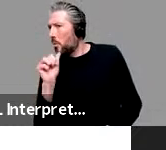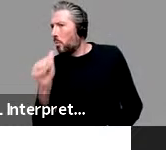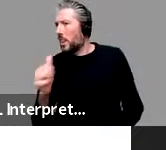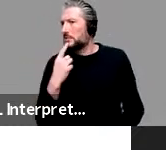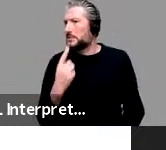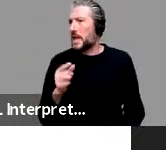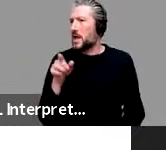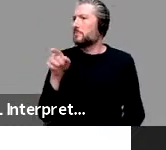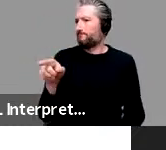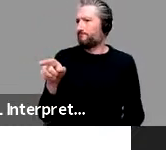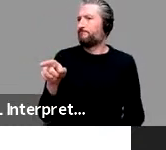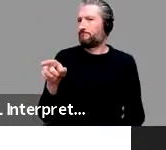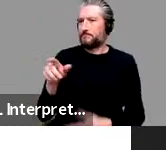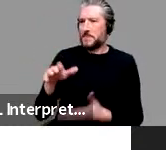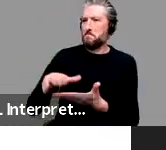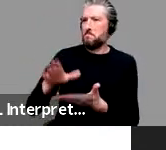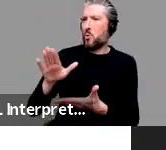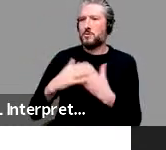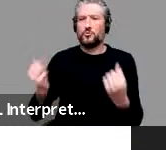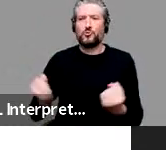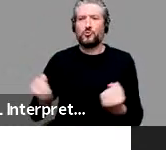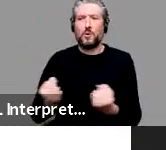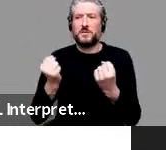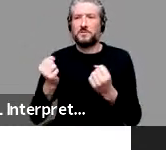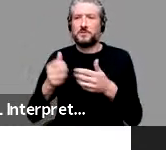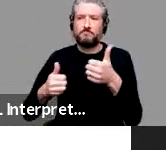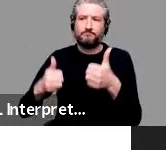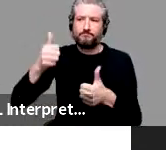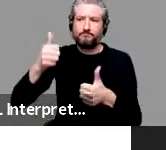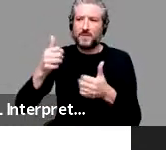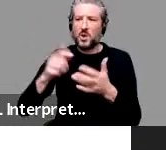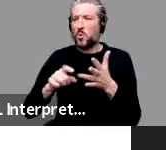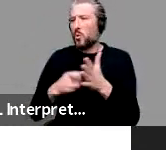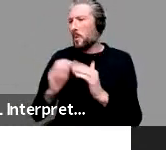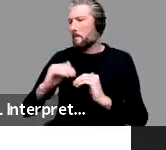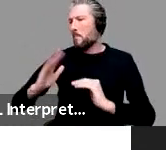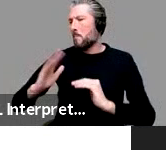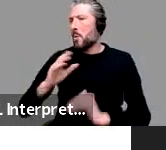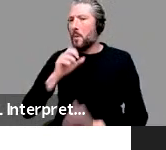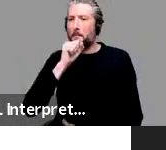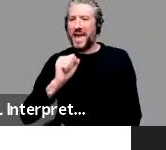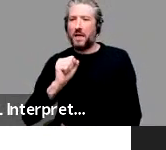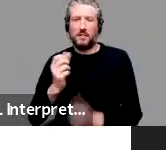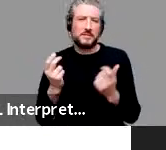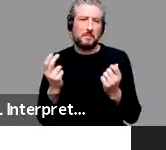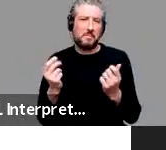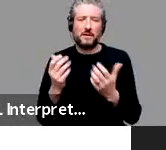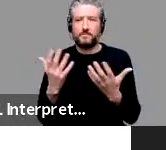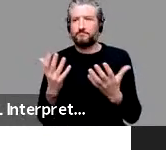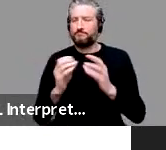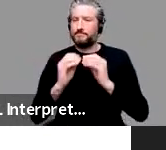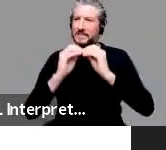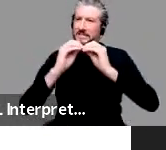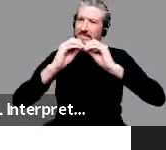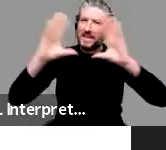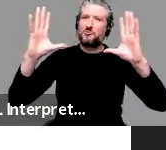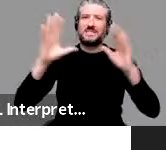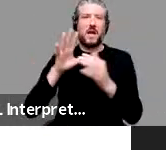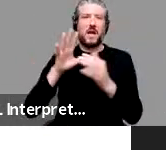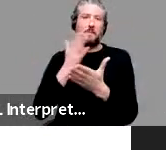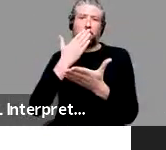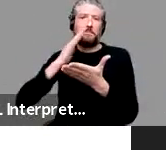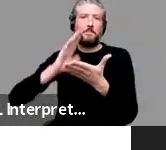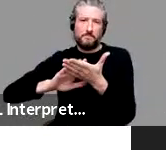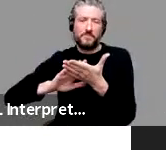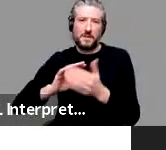dominant or more male masculine like in a stereotypical way. And who, whichever person